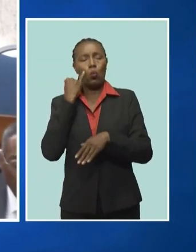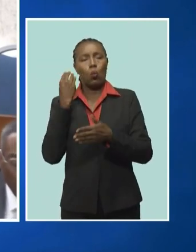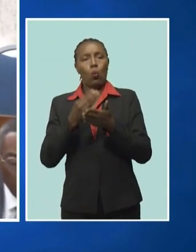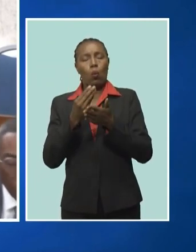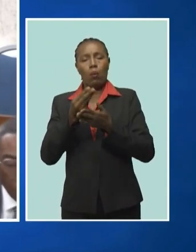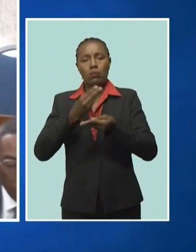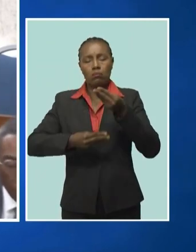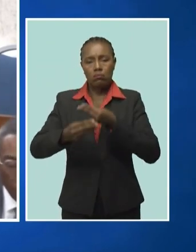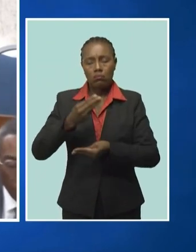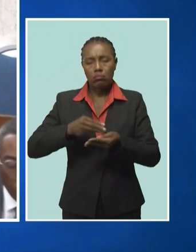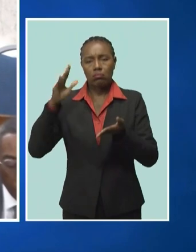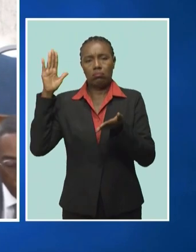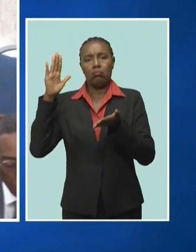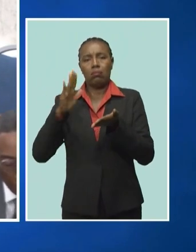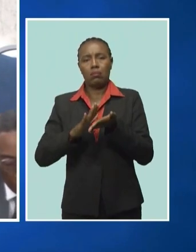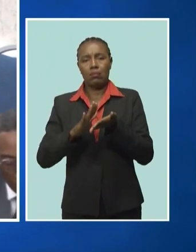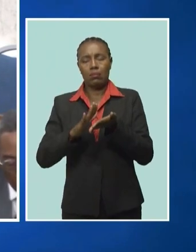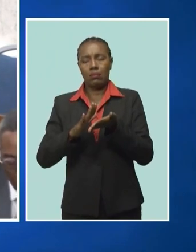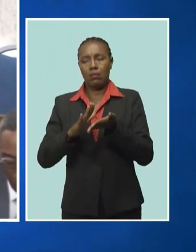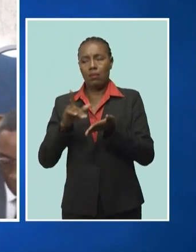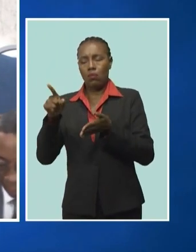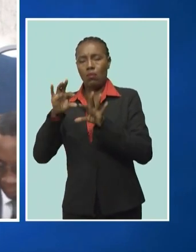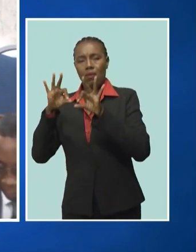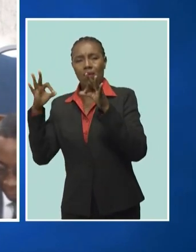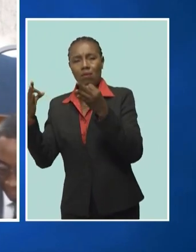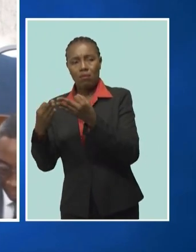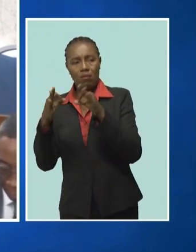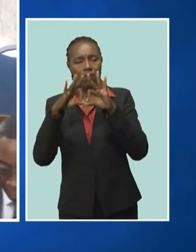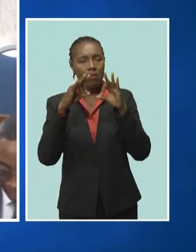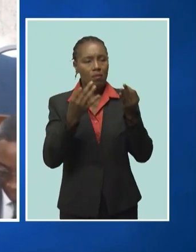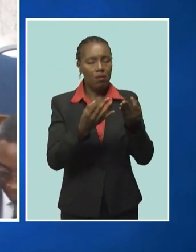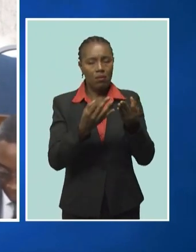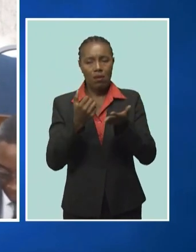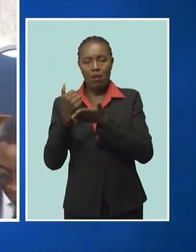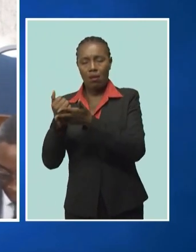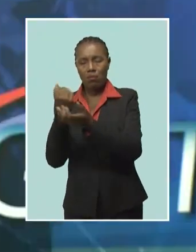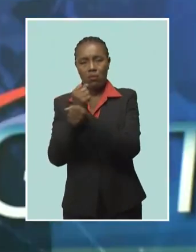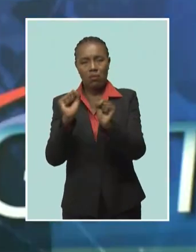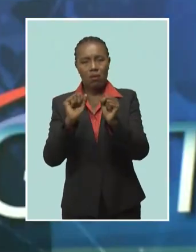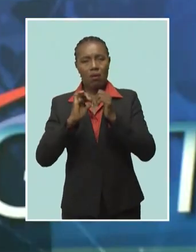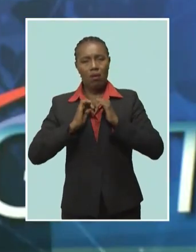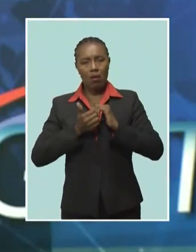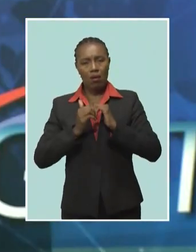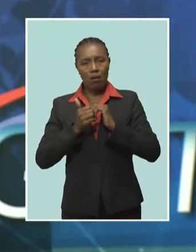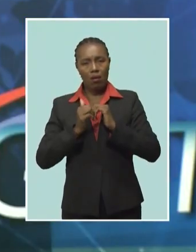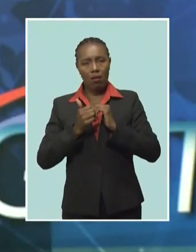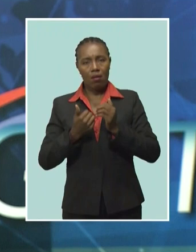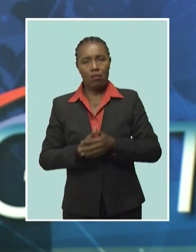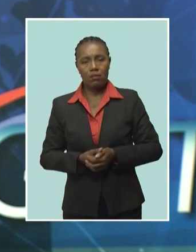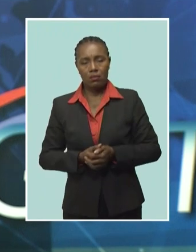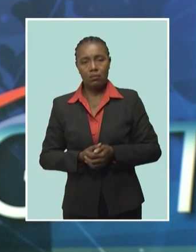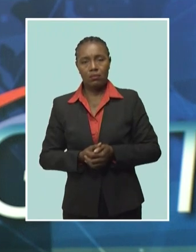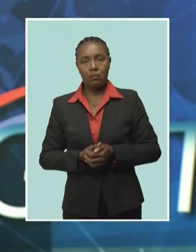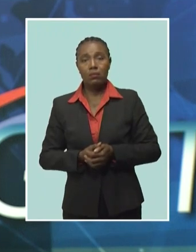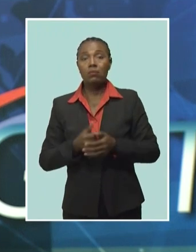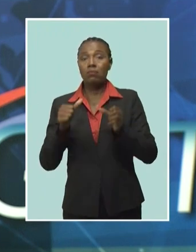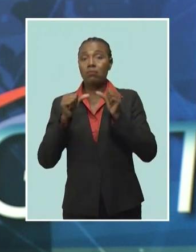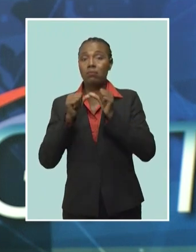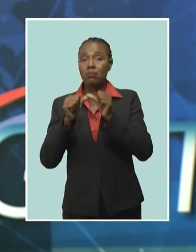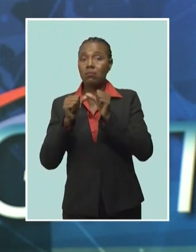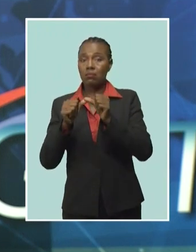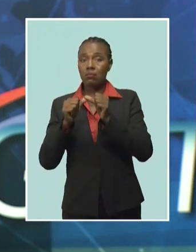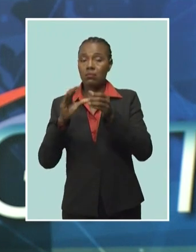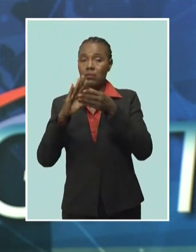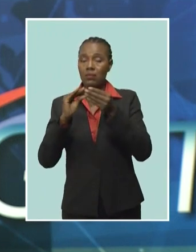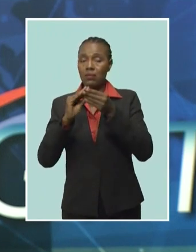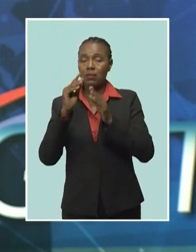is cut, how would these families be able to survive? Senator Paris added that the programs also